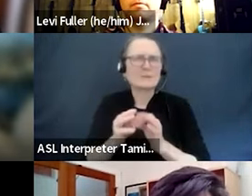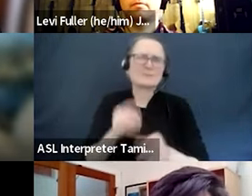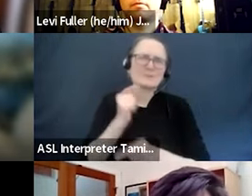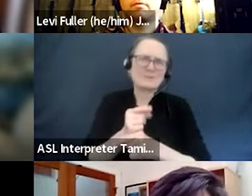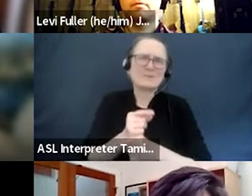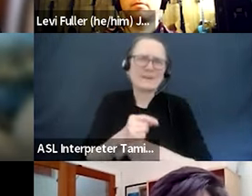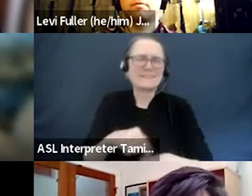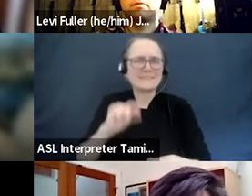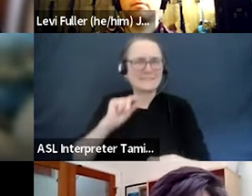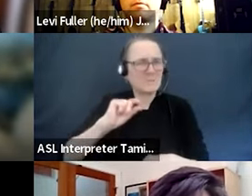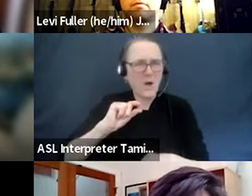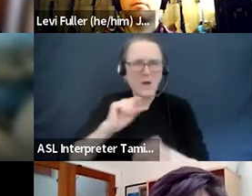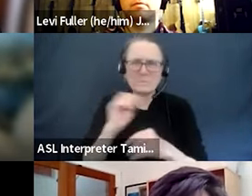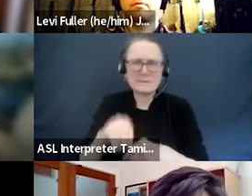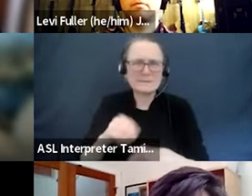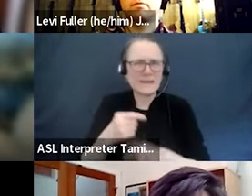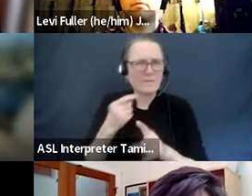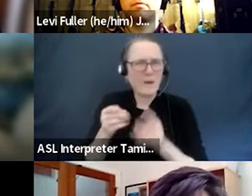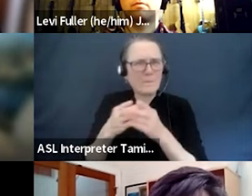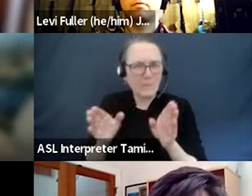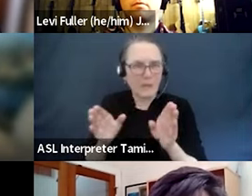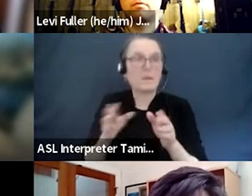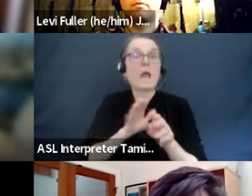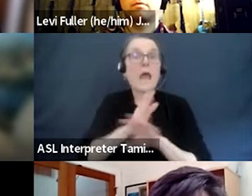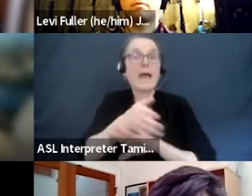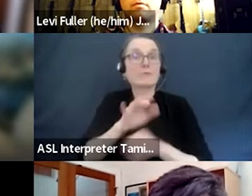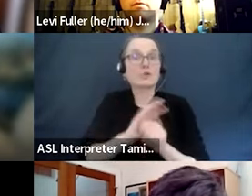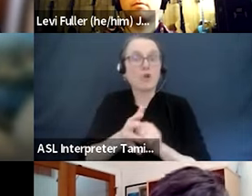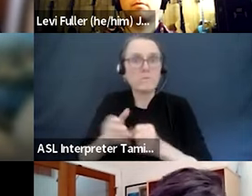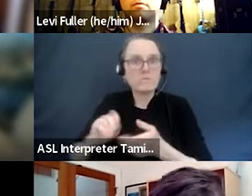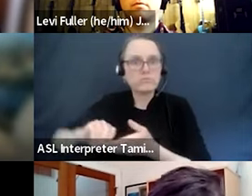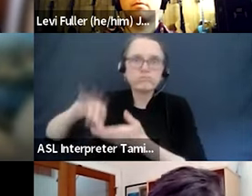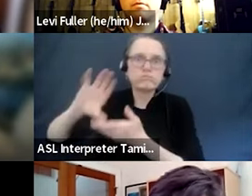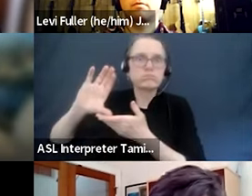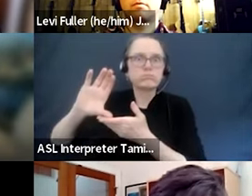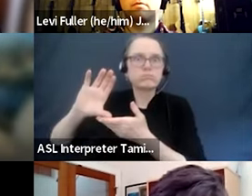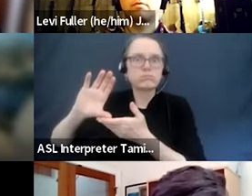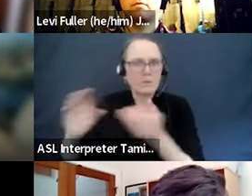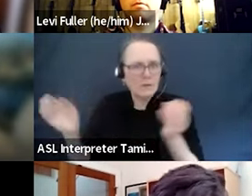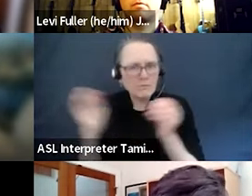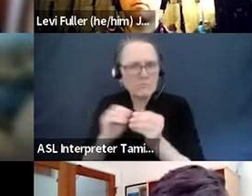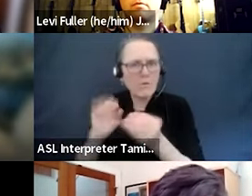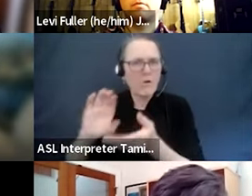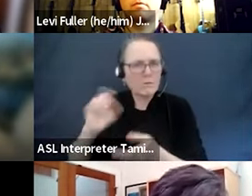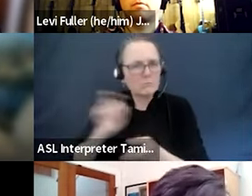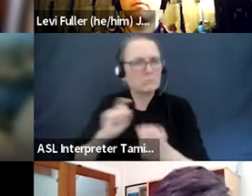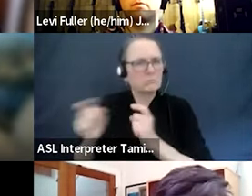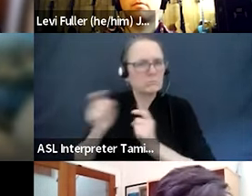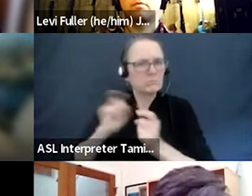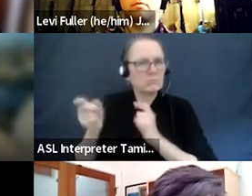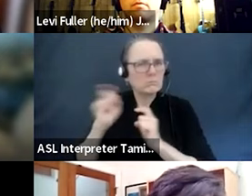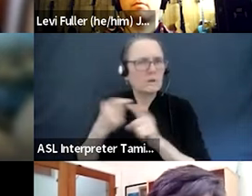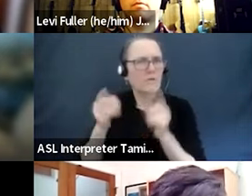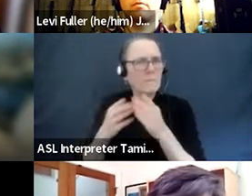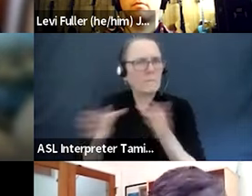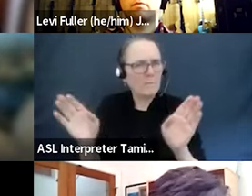to change that, but how do we sustain it? How do we leverage the COVID cultural impact study to sustain public support going